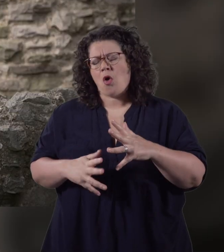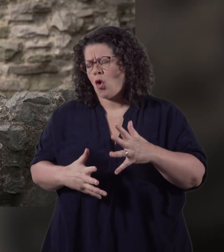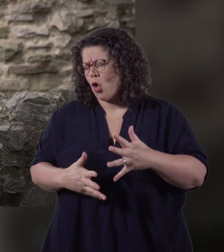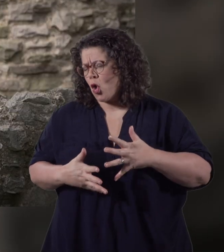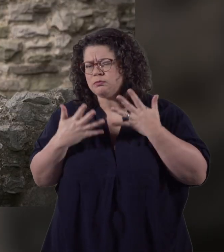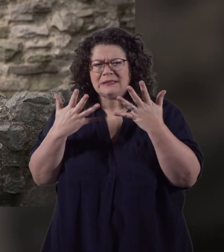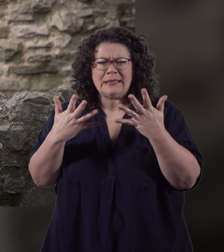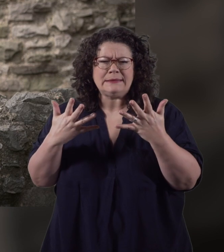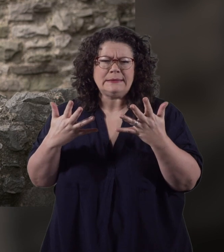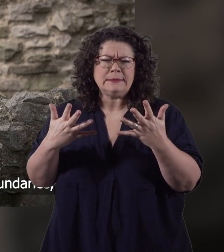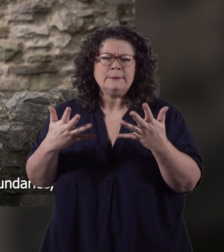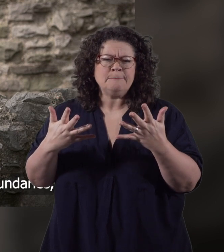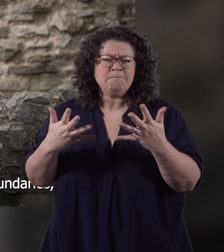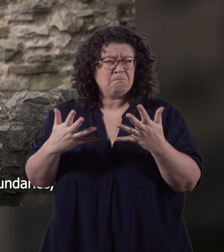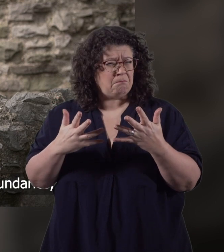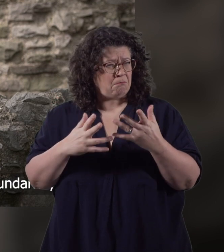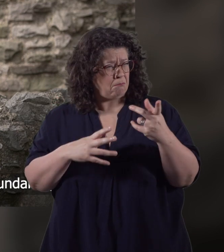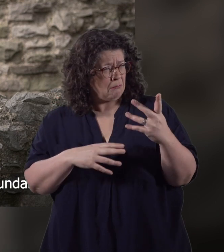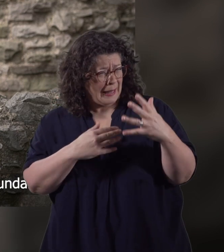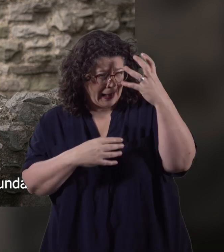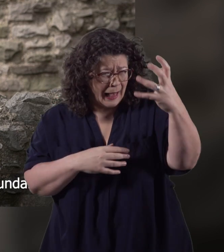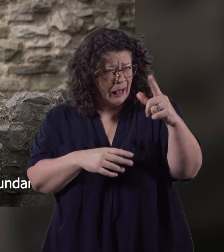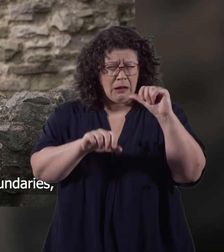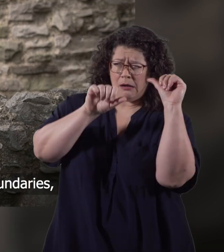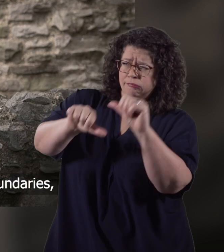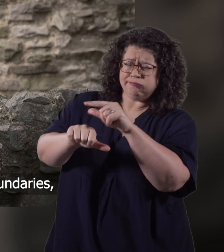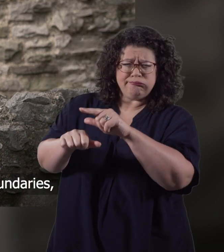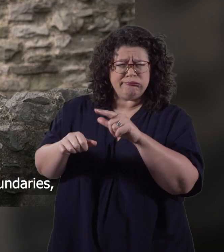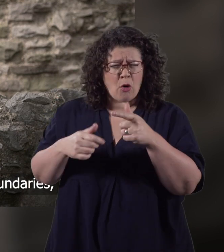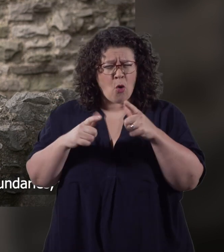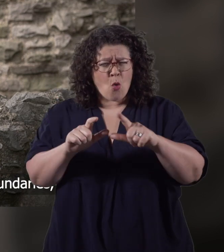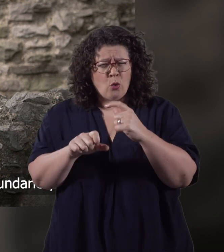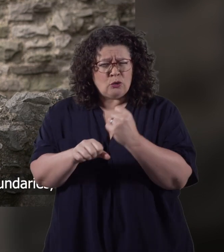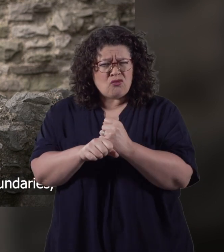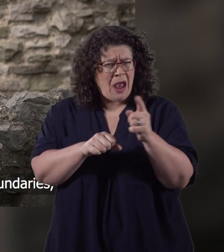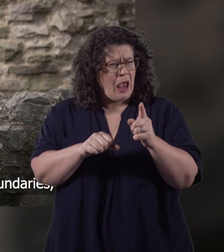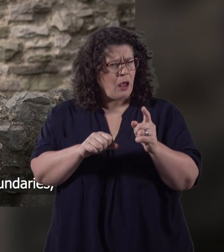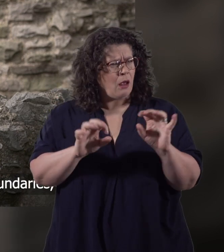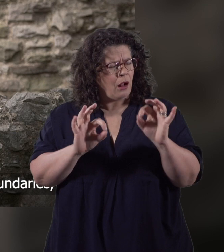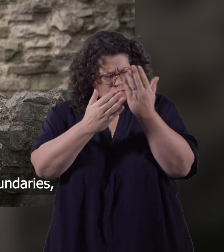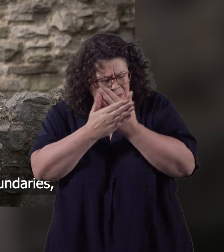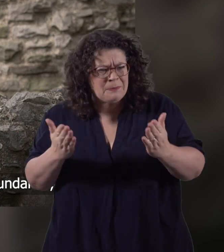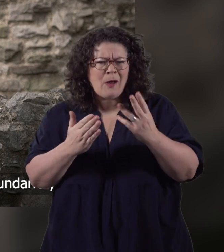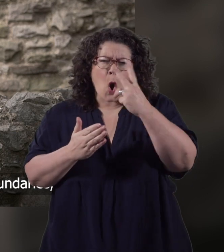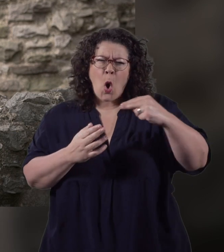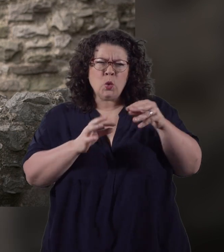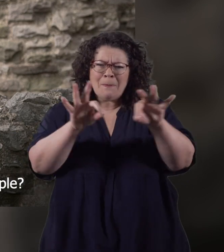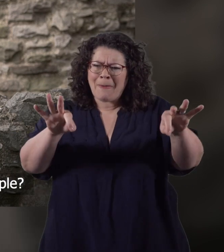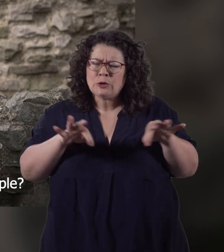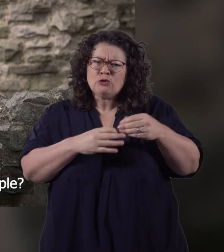father greatly. If this king favoured his friends and didn't respect old land boundaries,